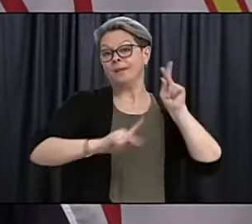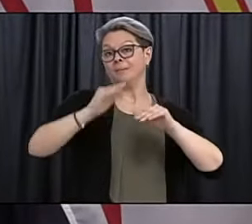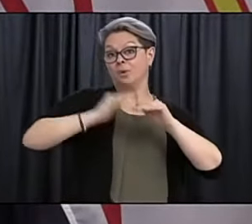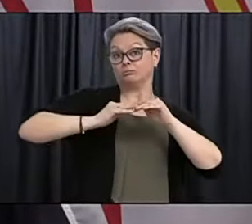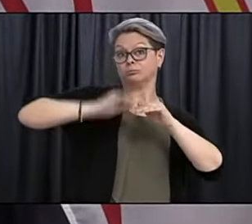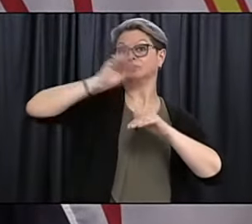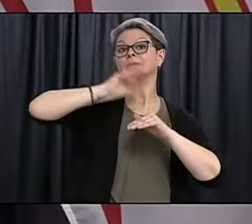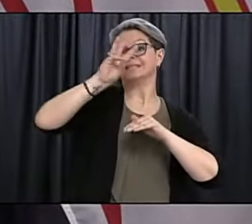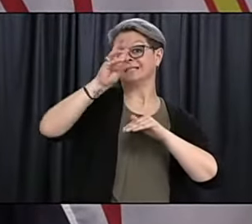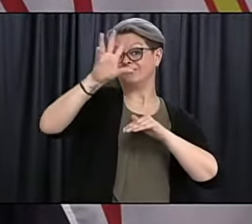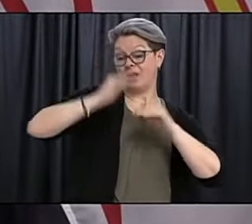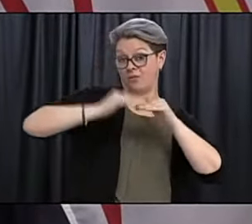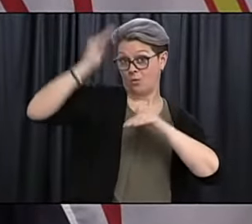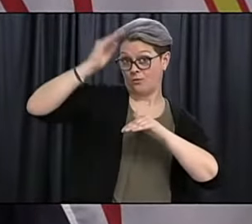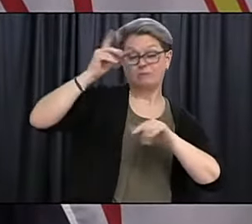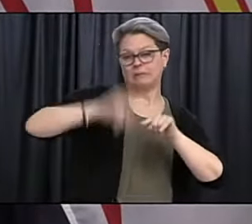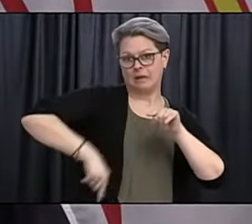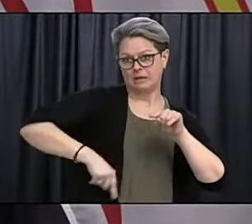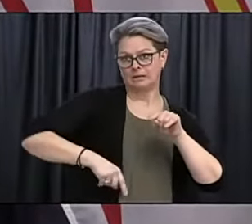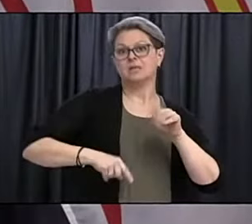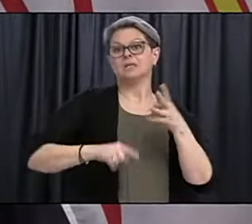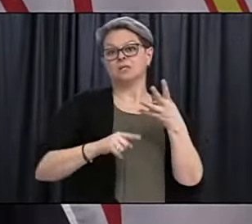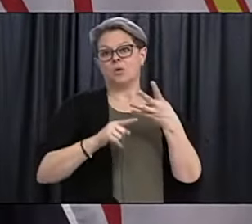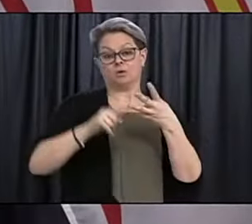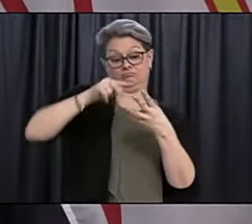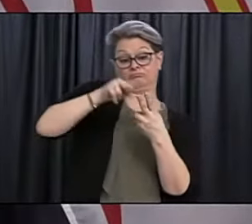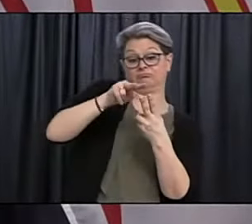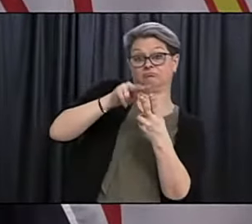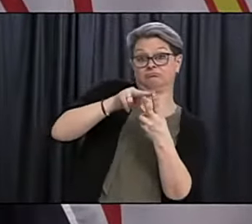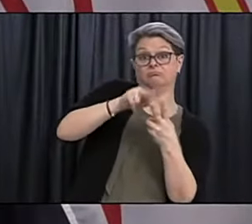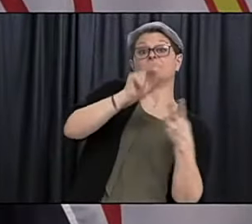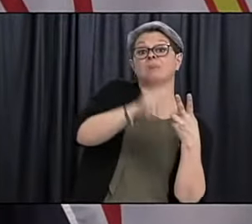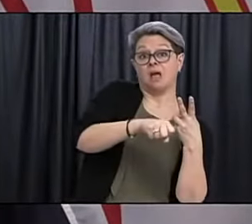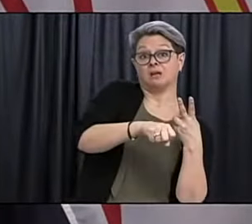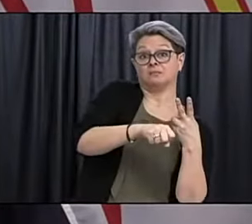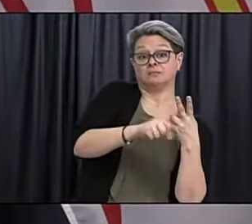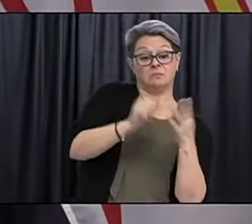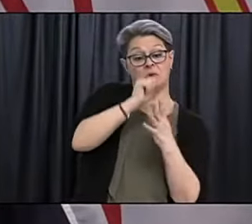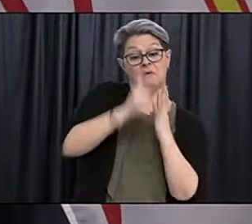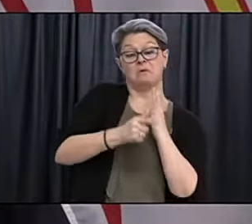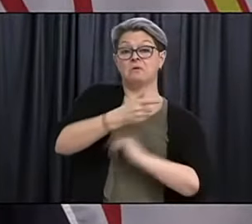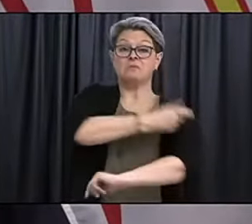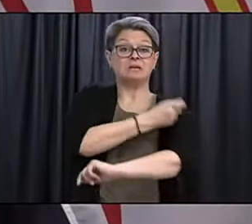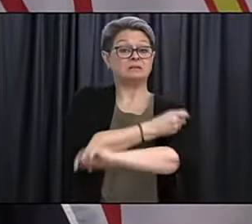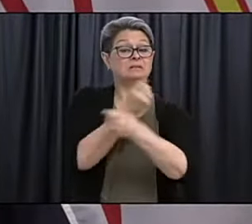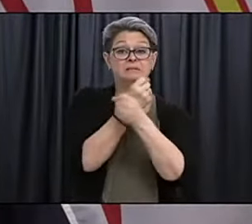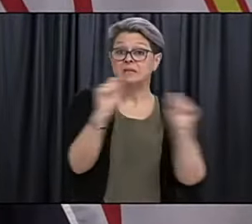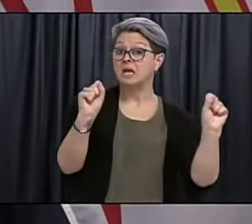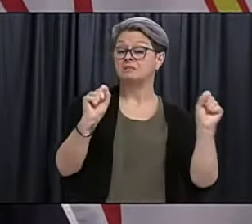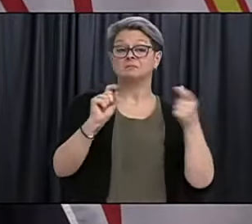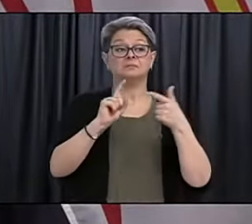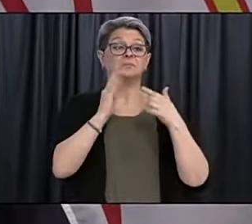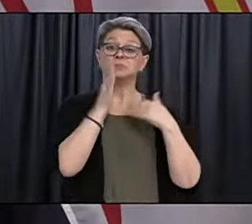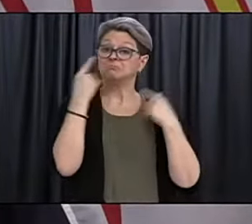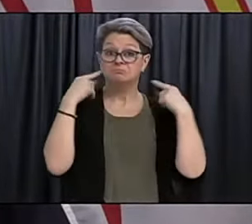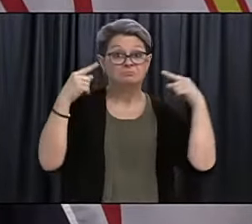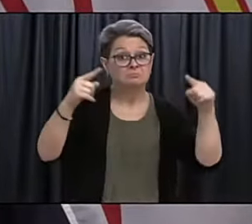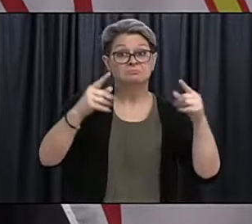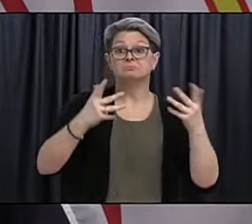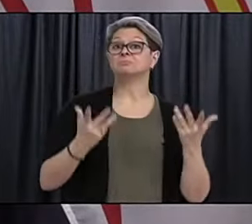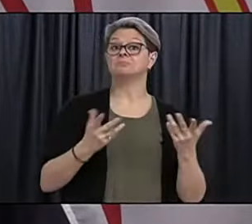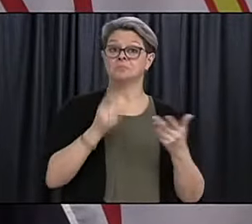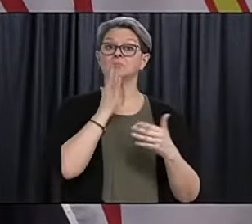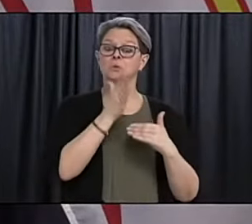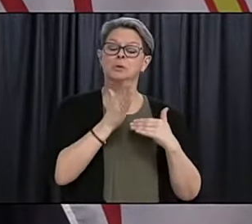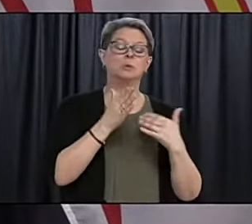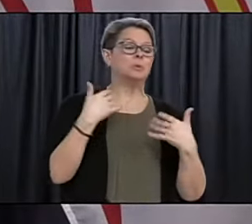to them. And, you know, but all these vaccines are safe and effective and will reduce the risk of